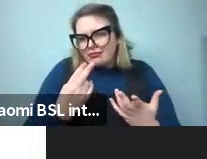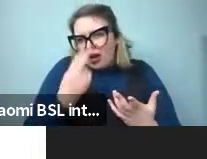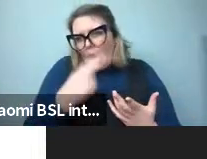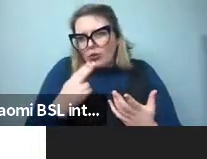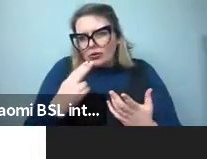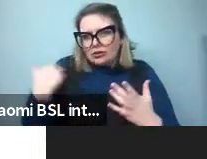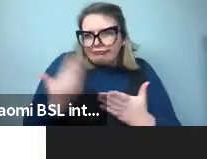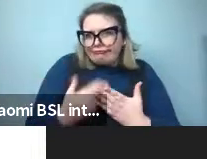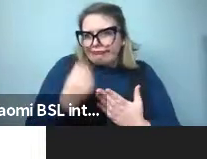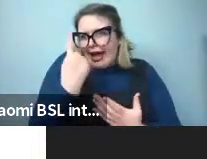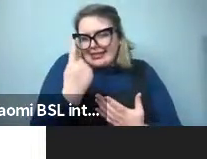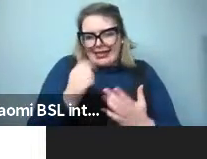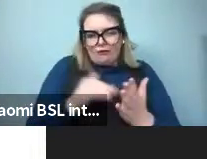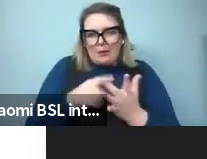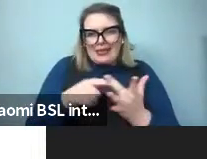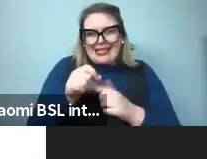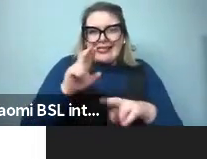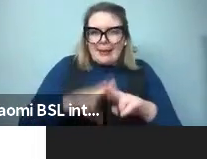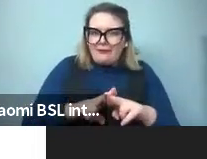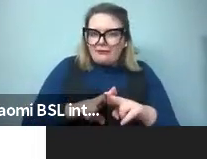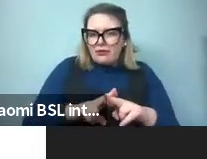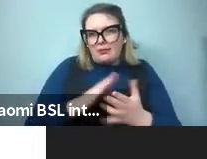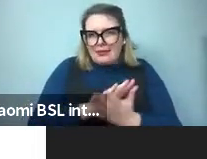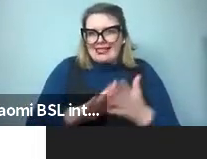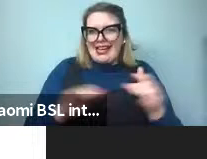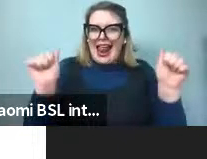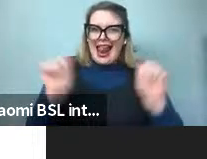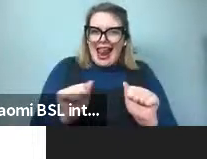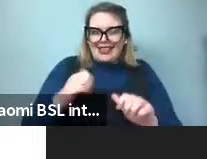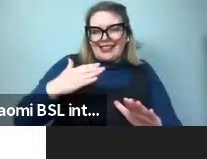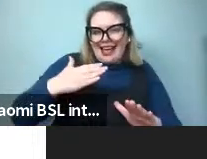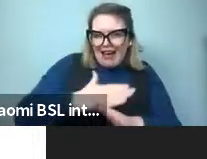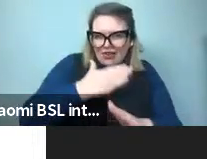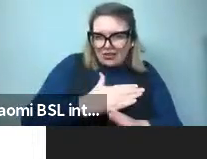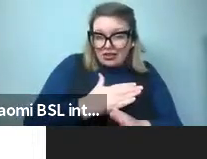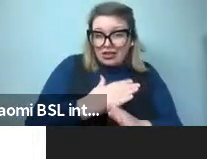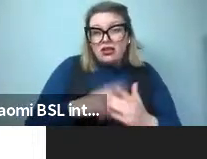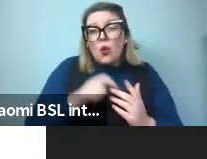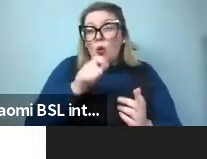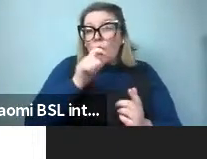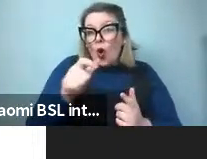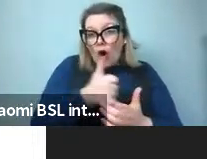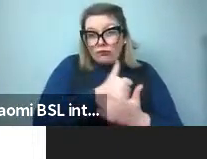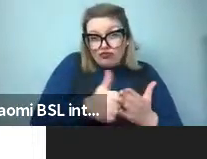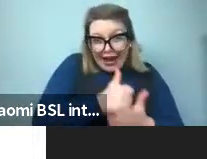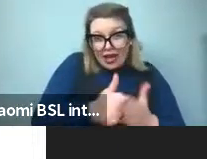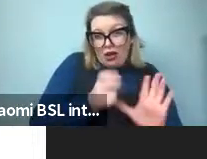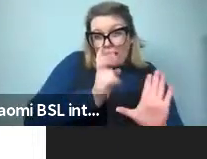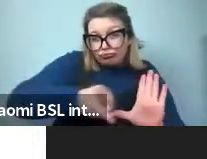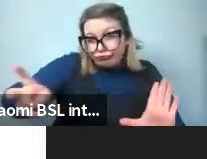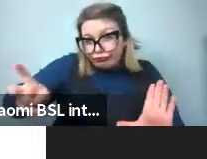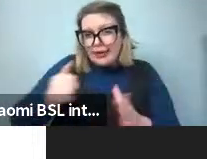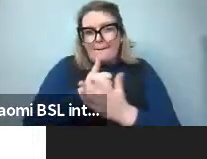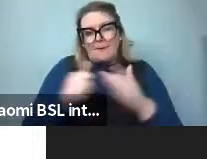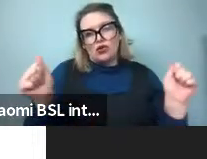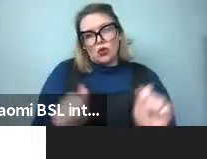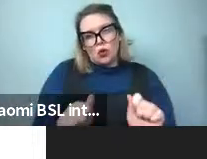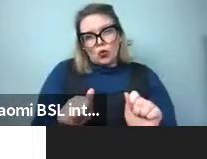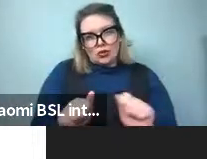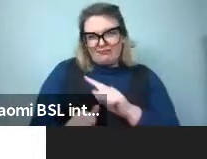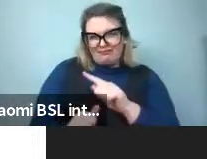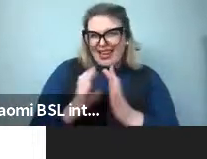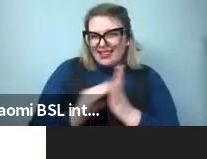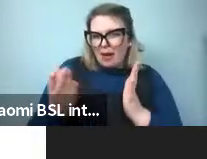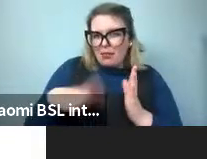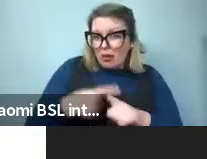that the principle of least effort, and sure enough, it's true that high-frequency words tend to be short. There's some examples from English,